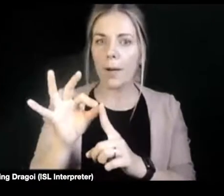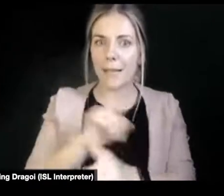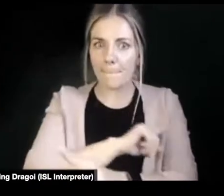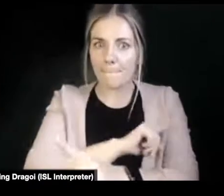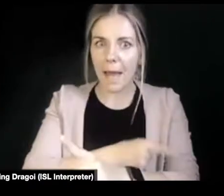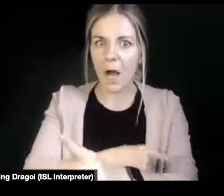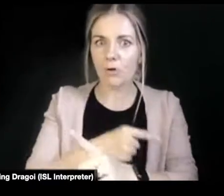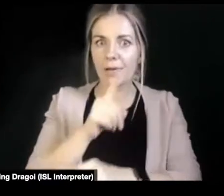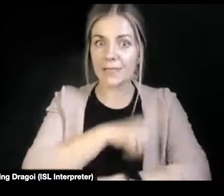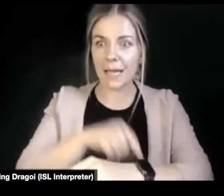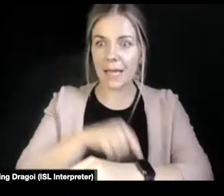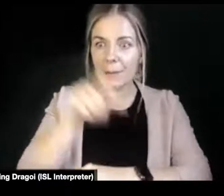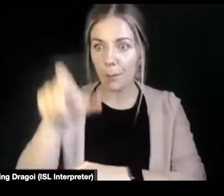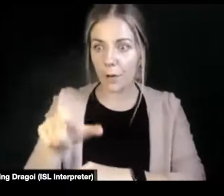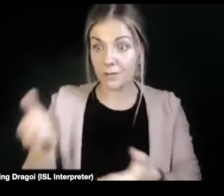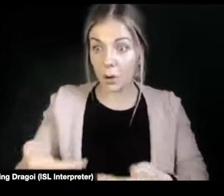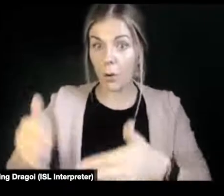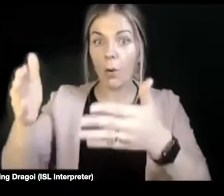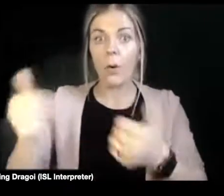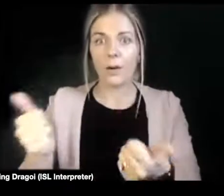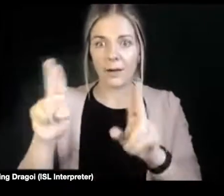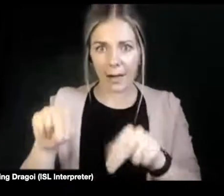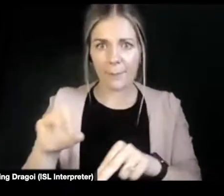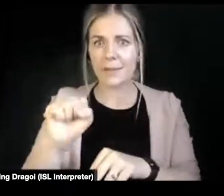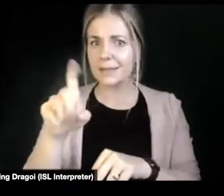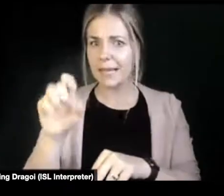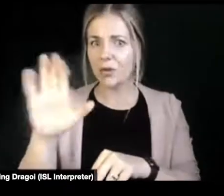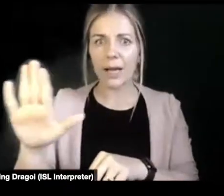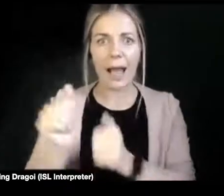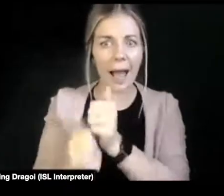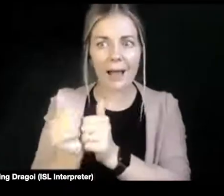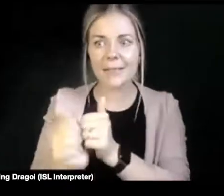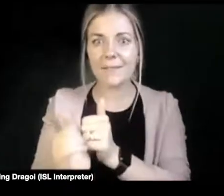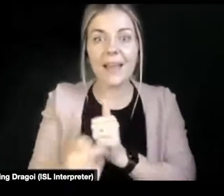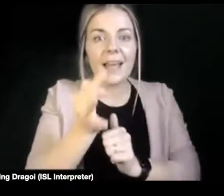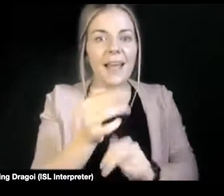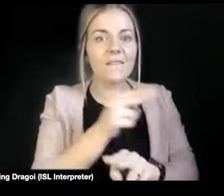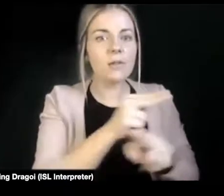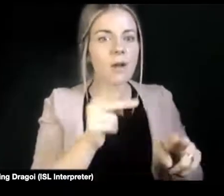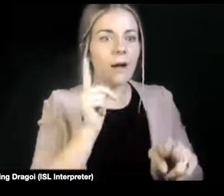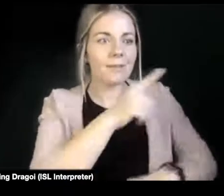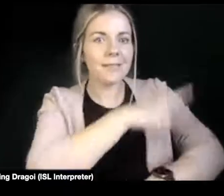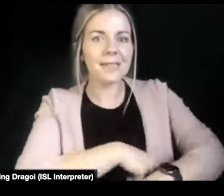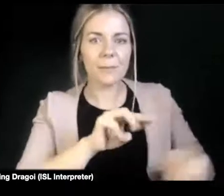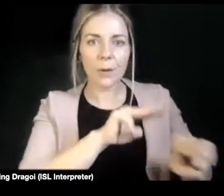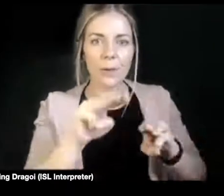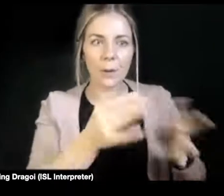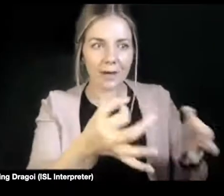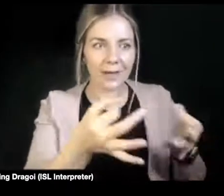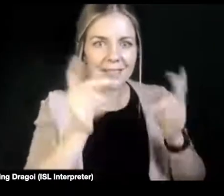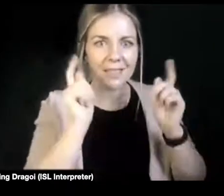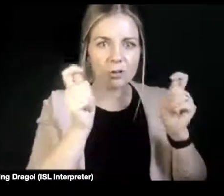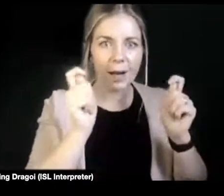sexually active and fight for your sexual rights if non-disabled people are not getting that education either and not having that